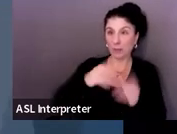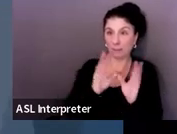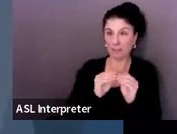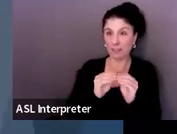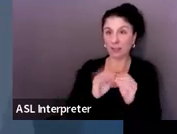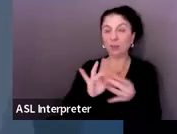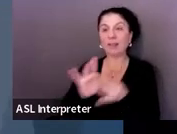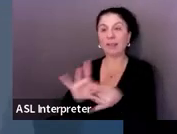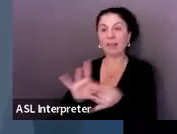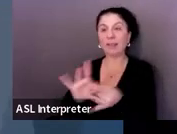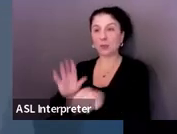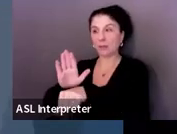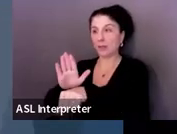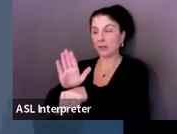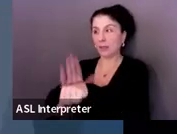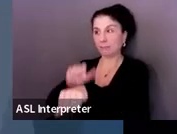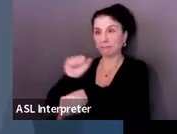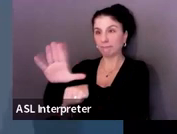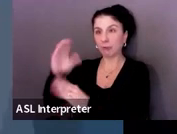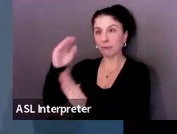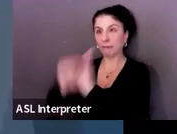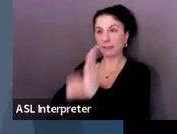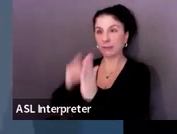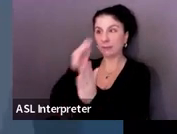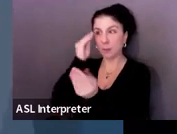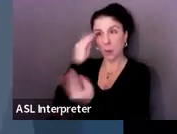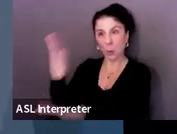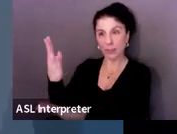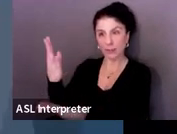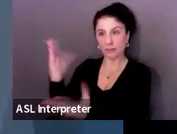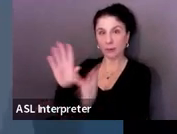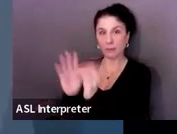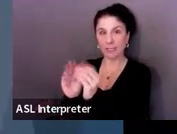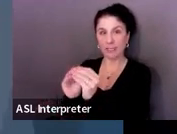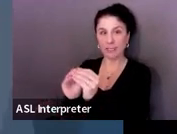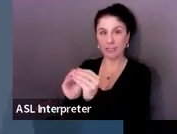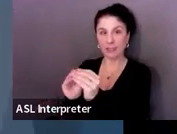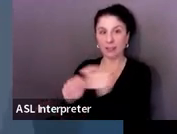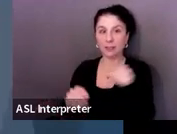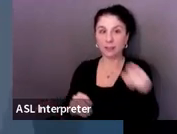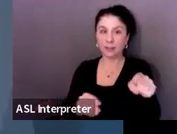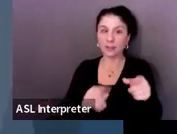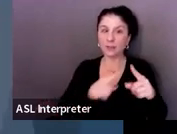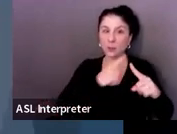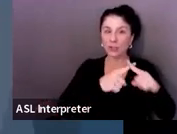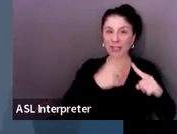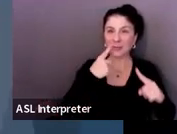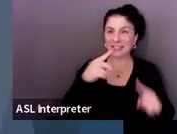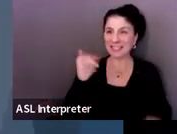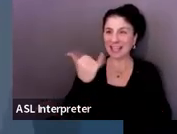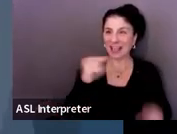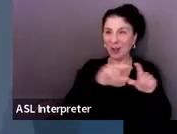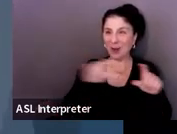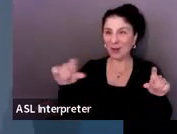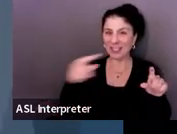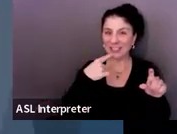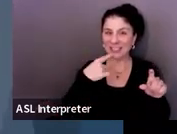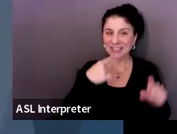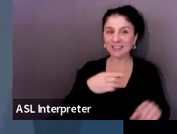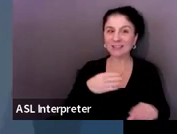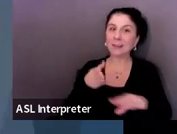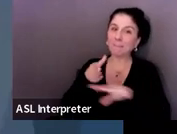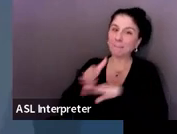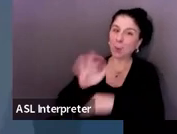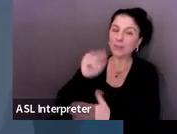just make sure you always check that post-secondary goals and transition services. I mean, if you're teaching high school, that should